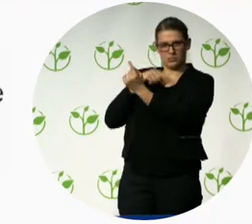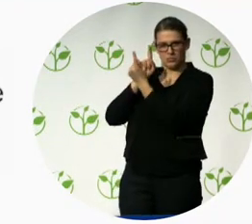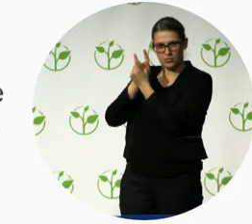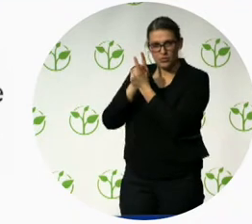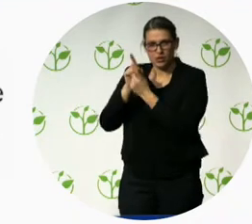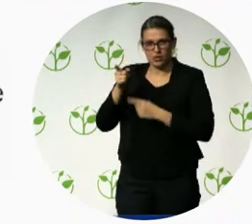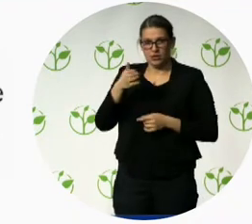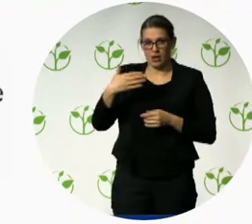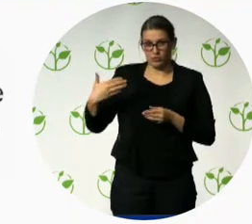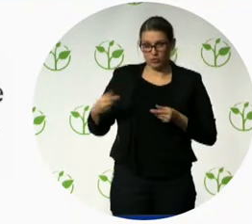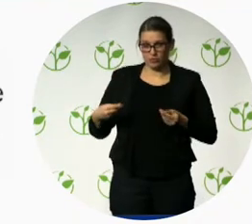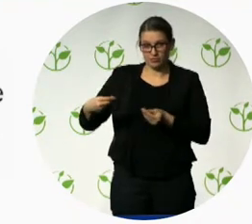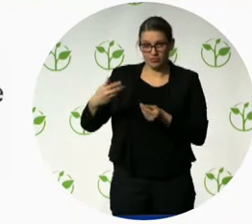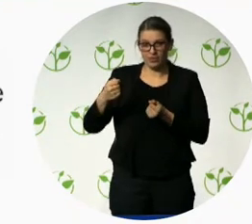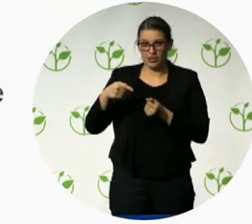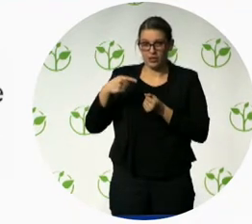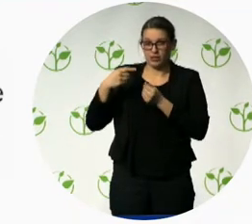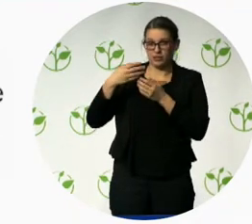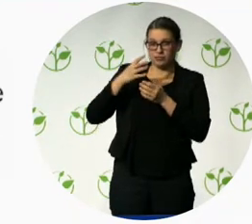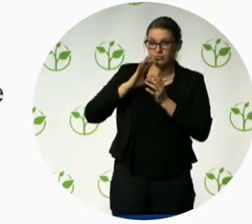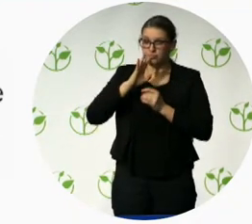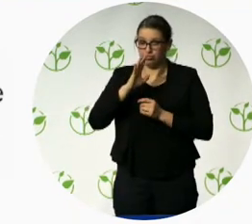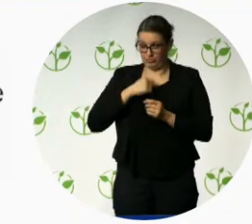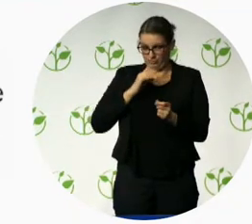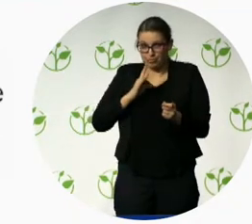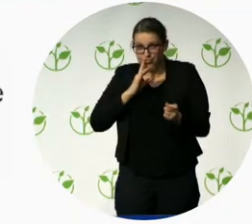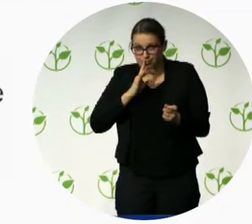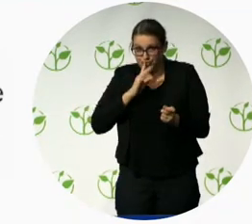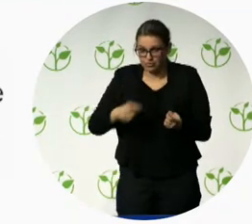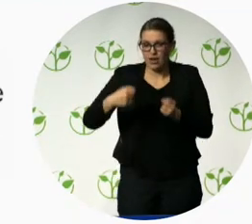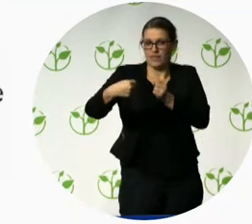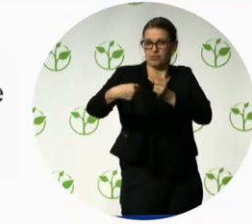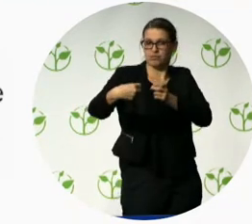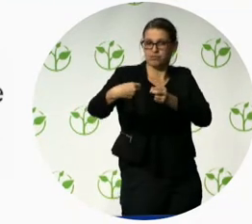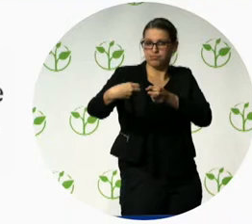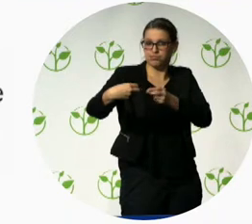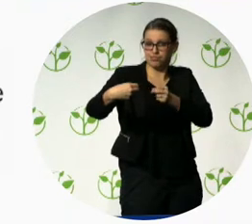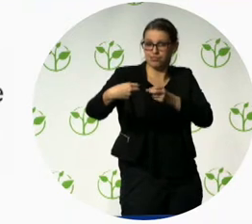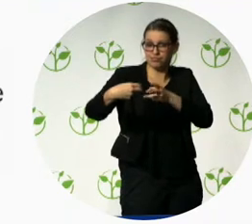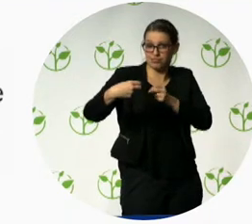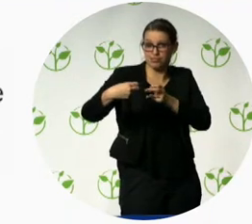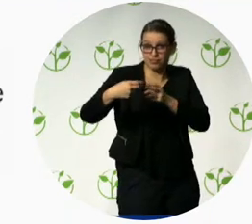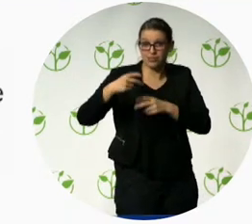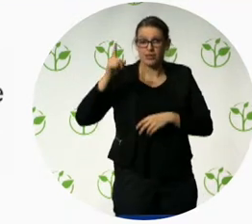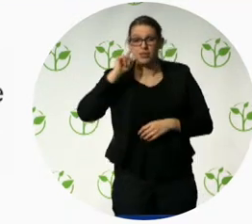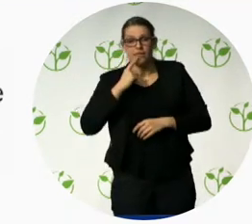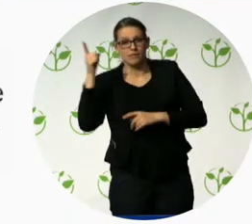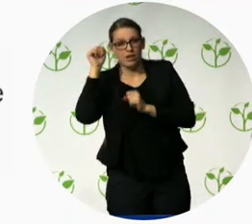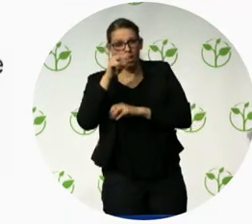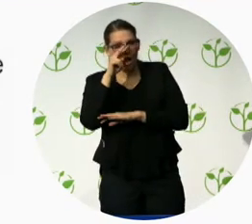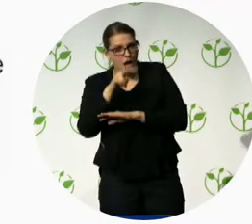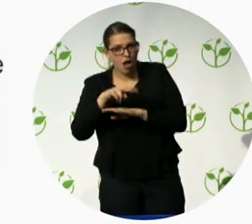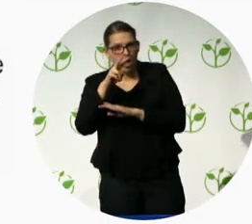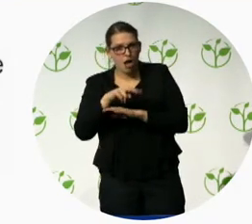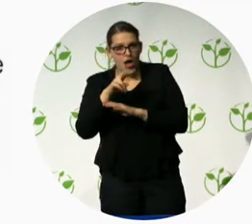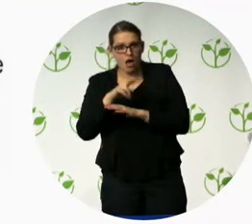to her and we had subtitles. So I can't sign. I can't use sign language. But the app allowed me to go and talk to